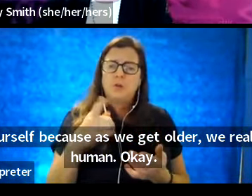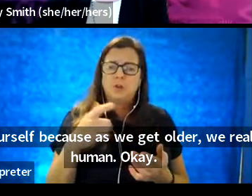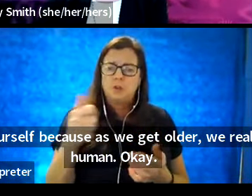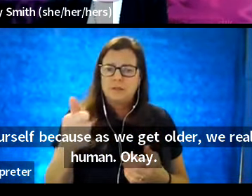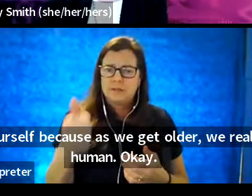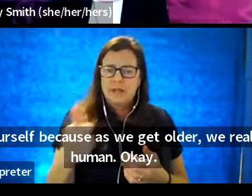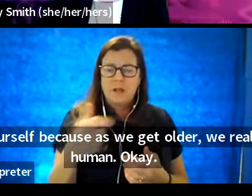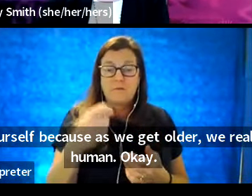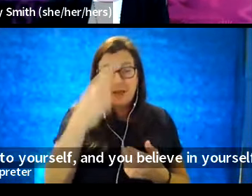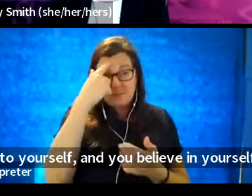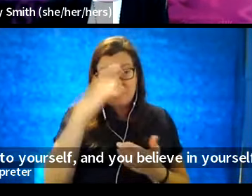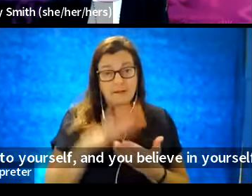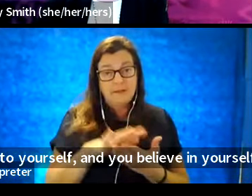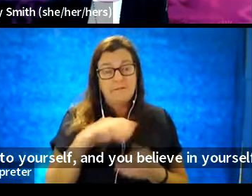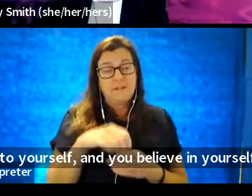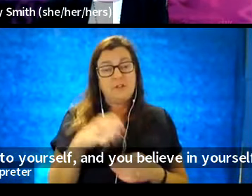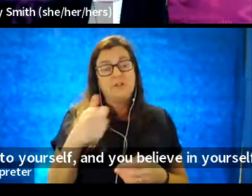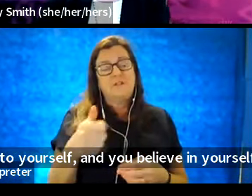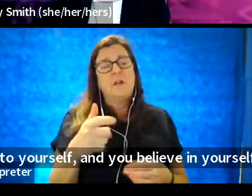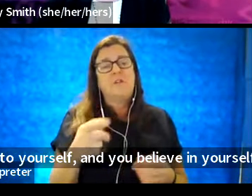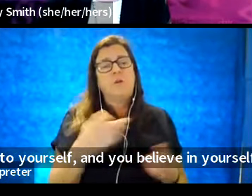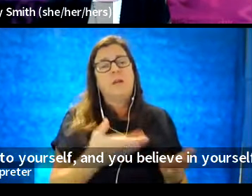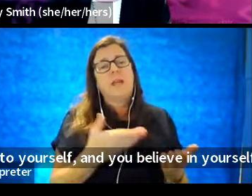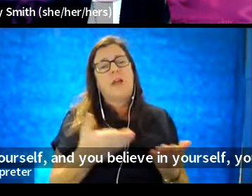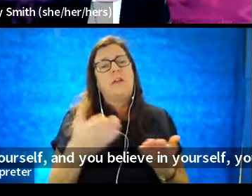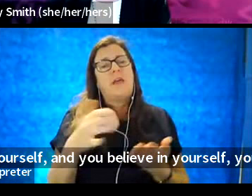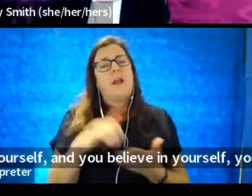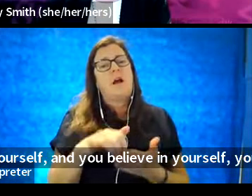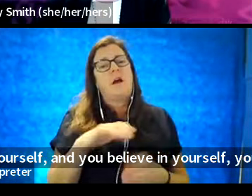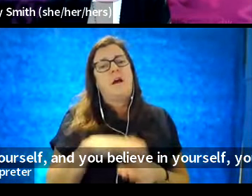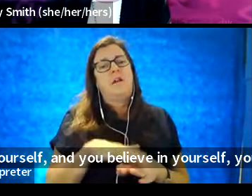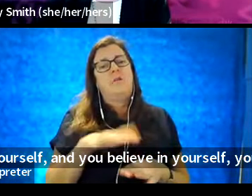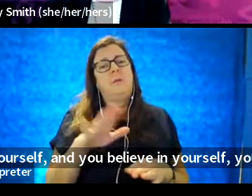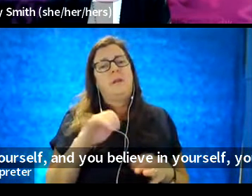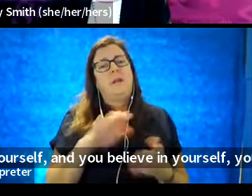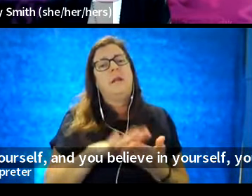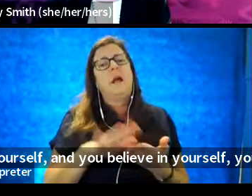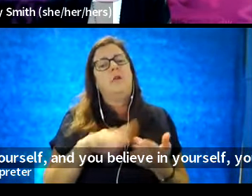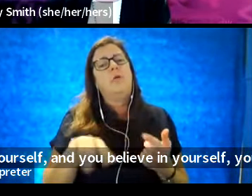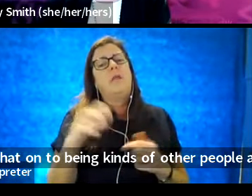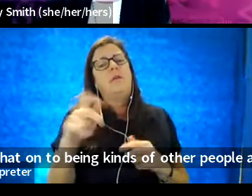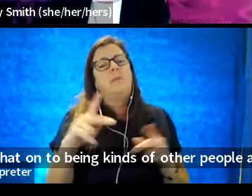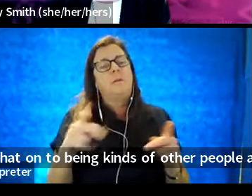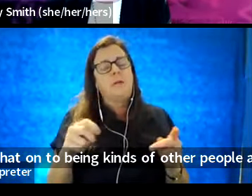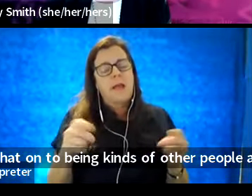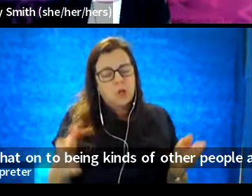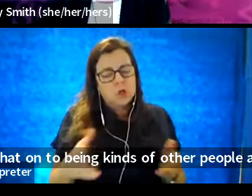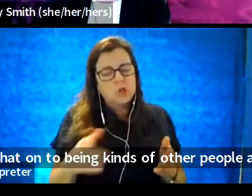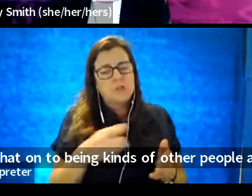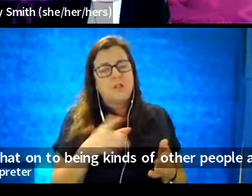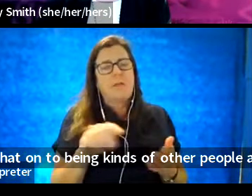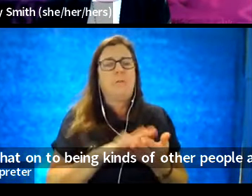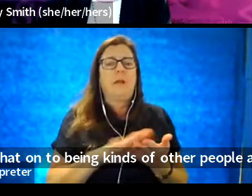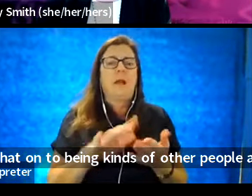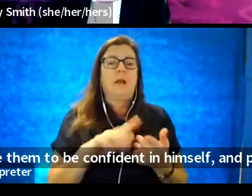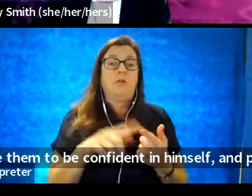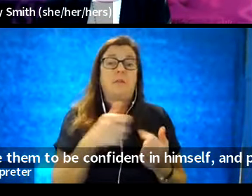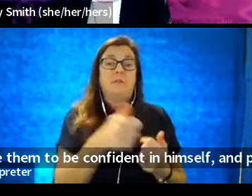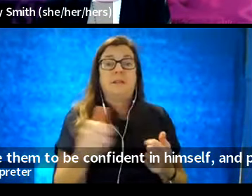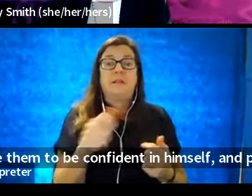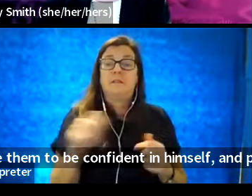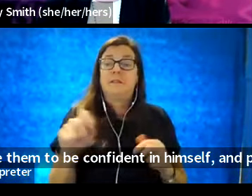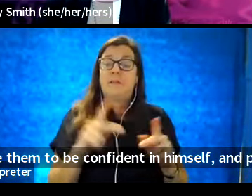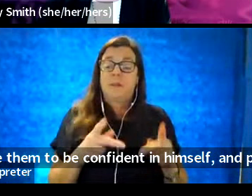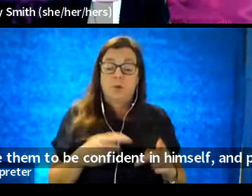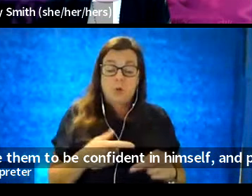believe in yourself, you can carry that on to being kind to other people and encourage them to be confident in themselves. And people that are